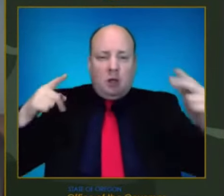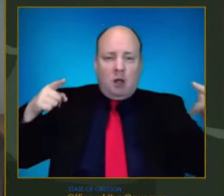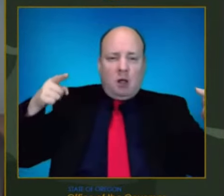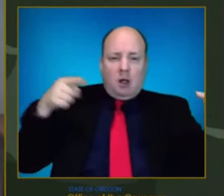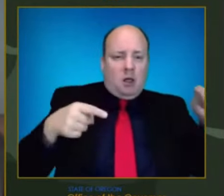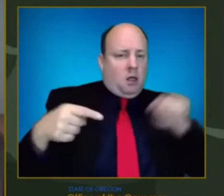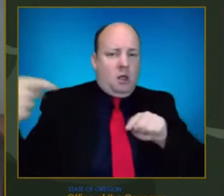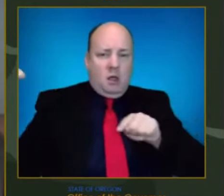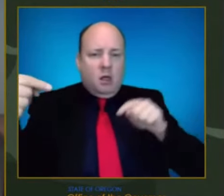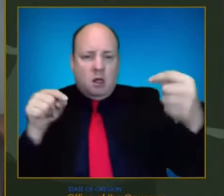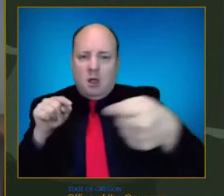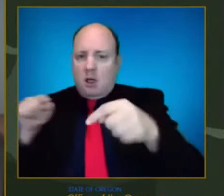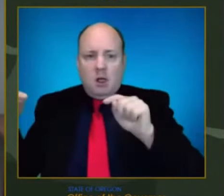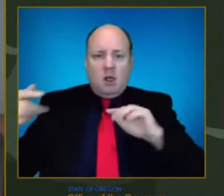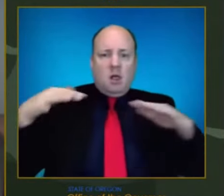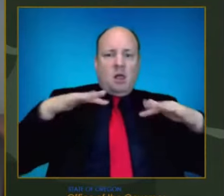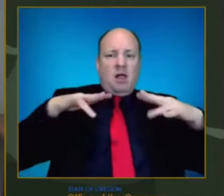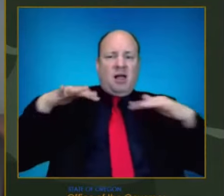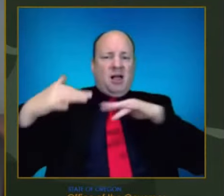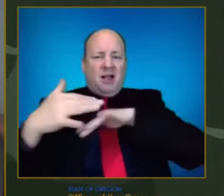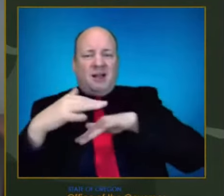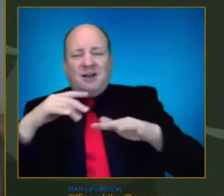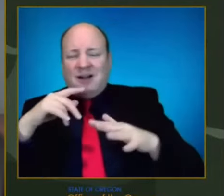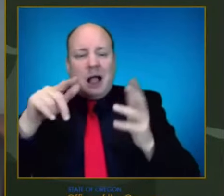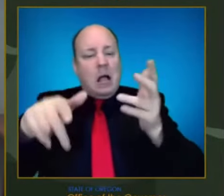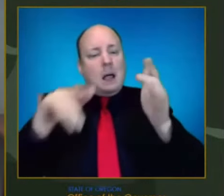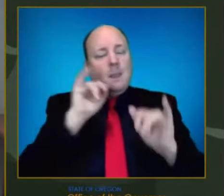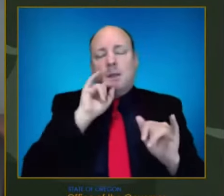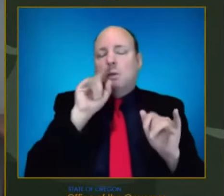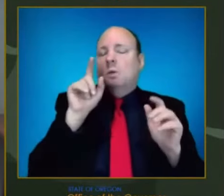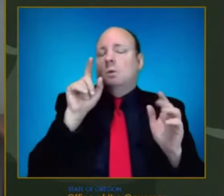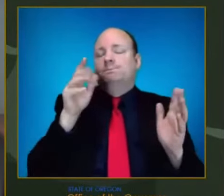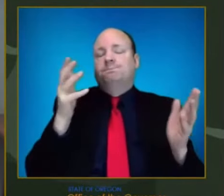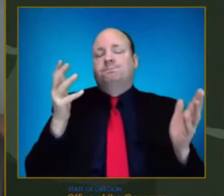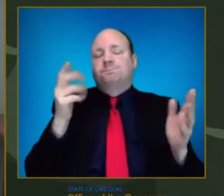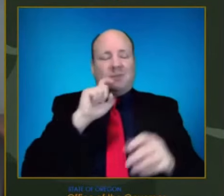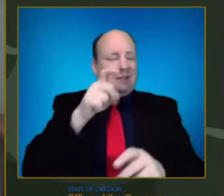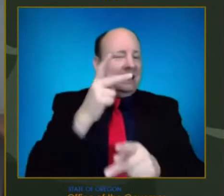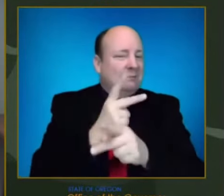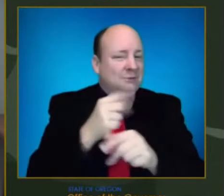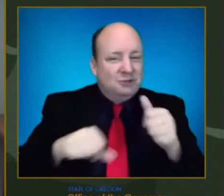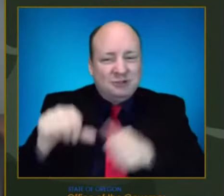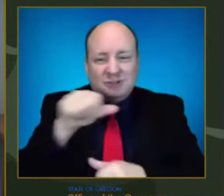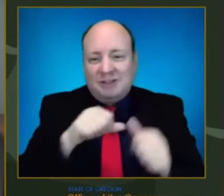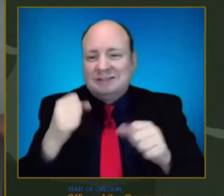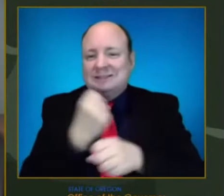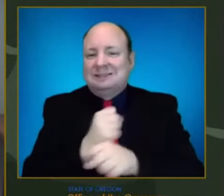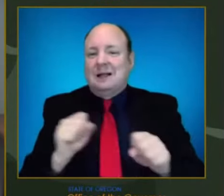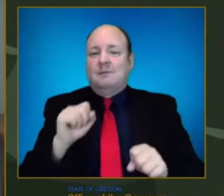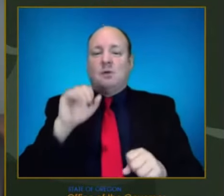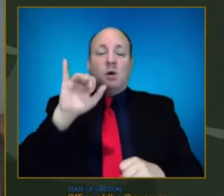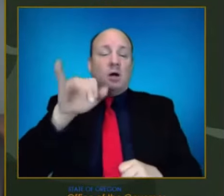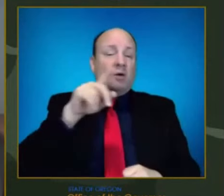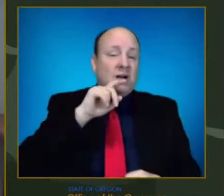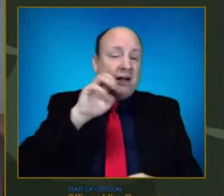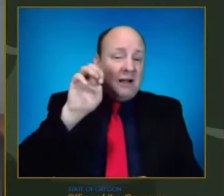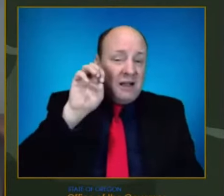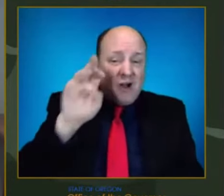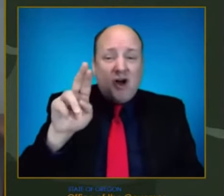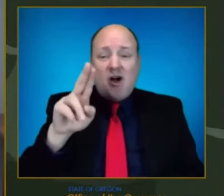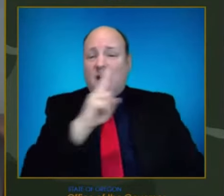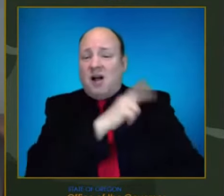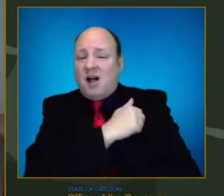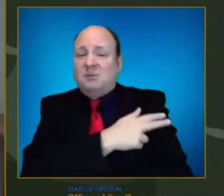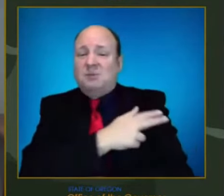safety precautions that are in place at your health care providers offices, the emergency rooms and within the hospitals are all excellent